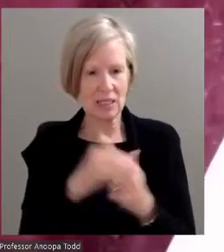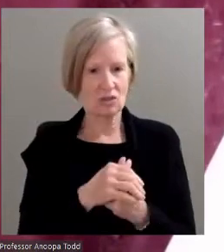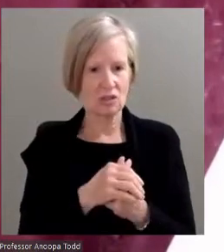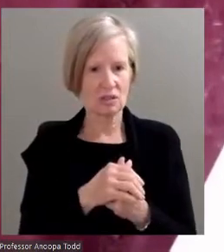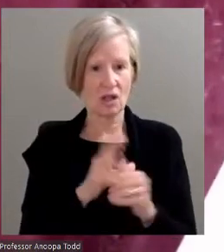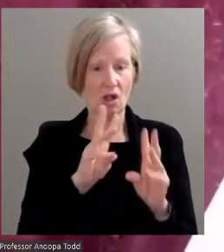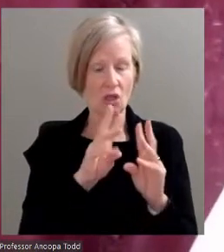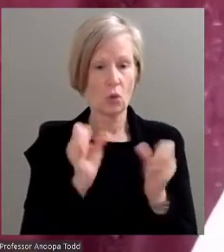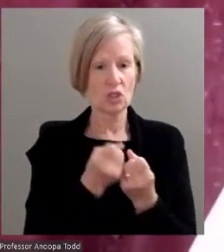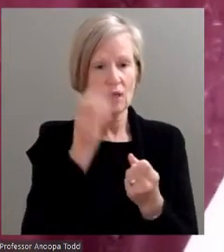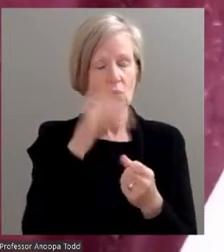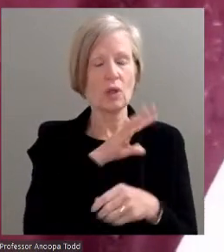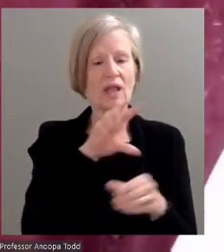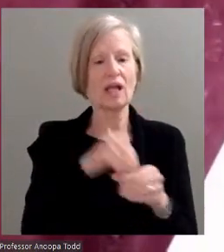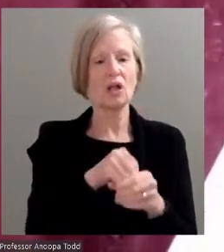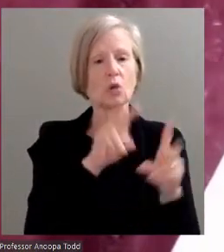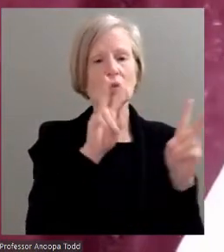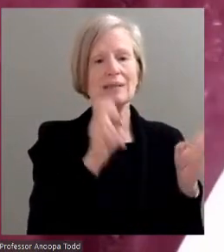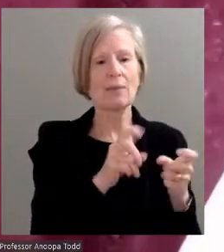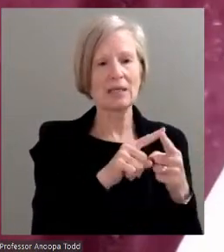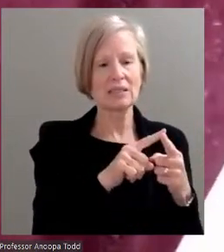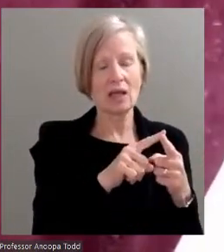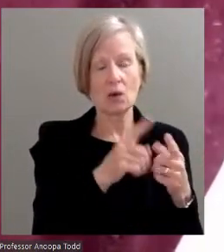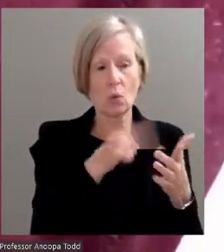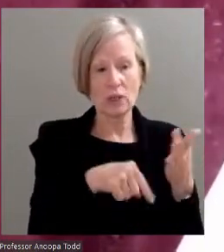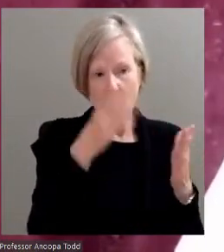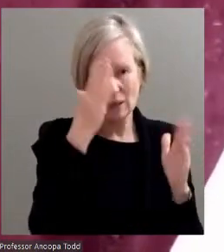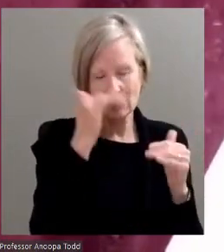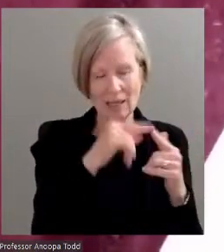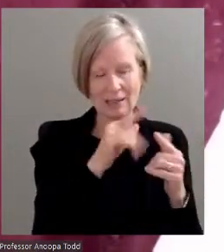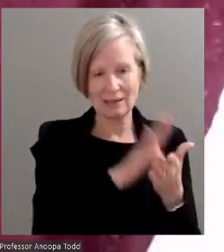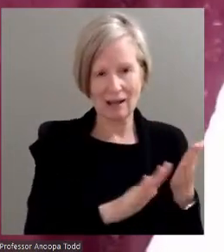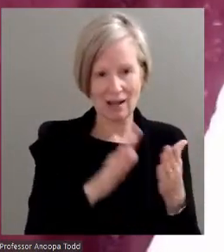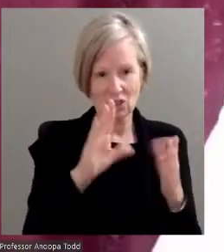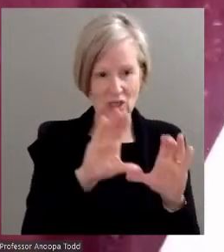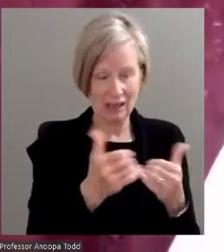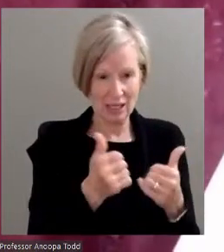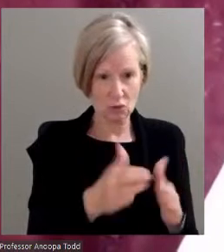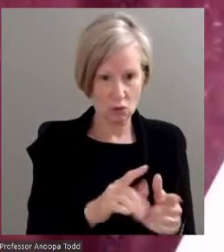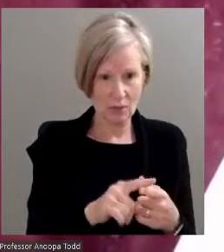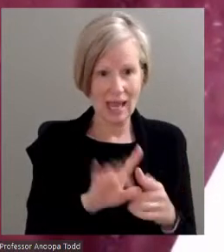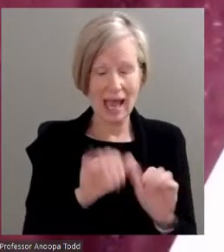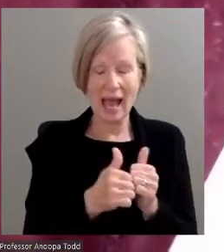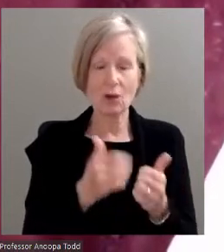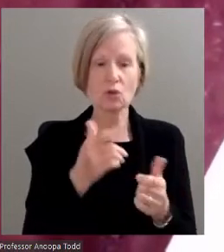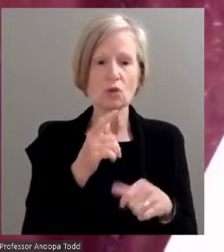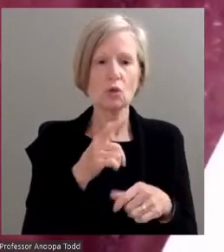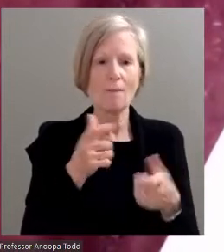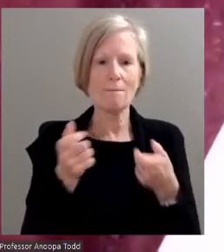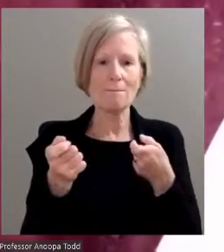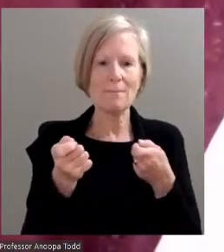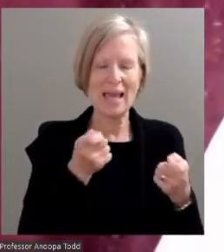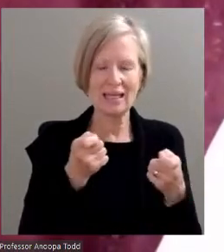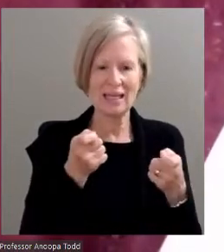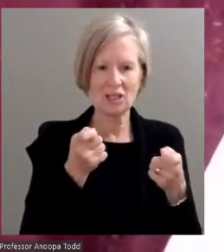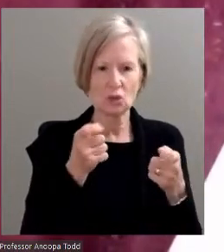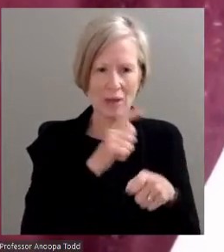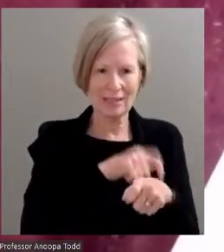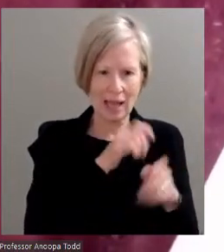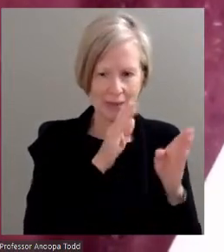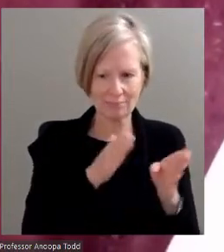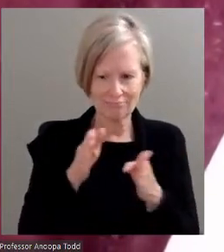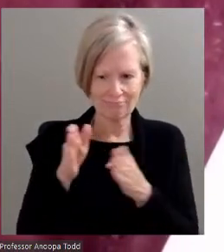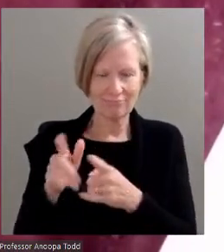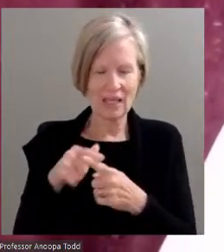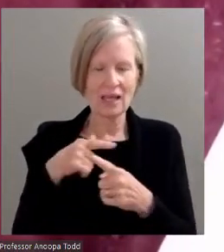workshops will include topics on what to expect in a college classroom, how to have time management with classes and